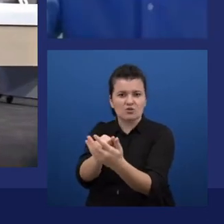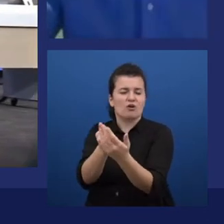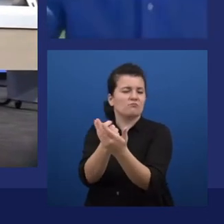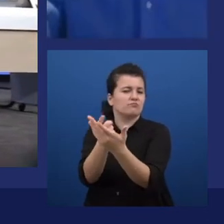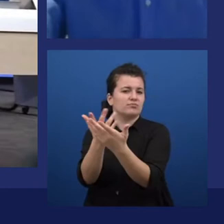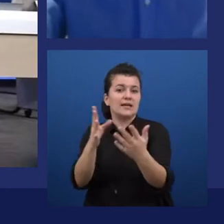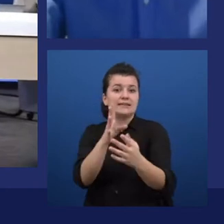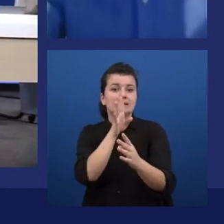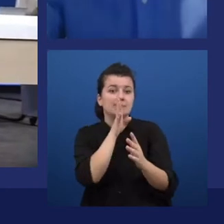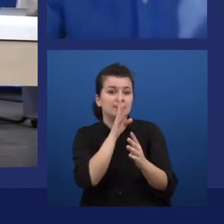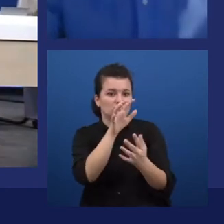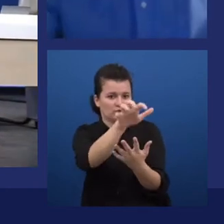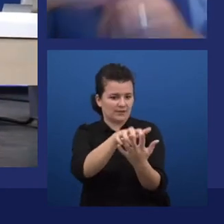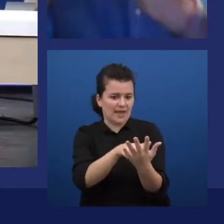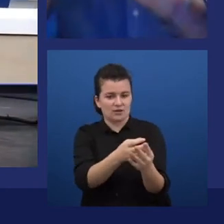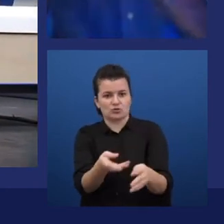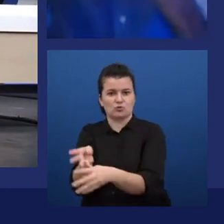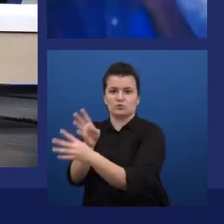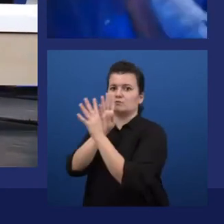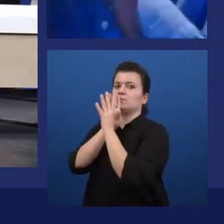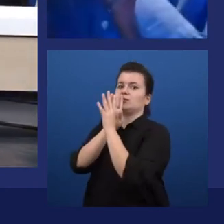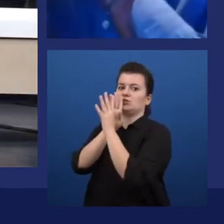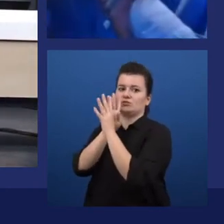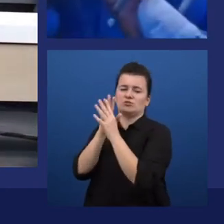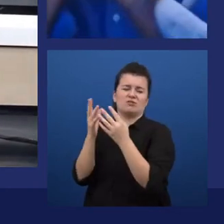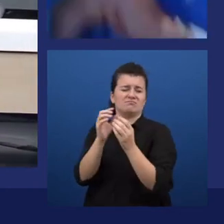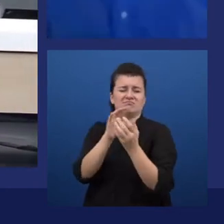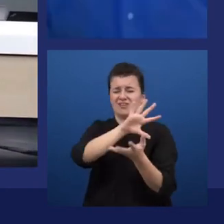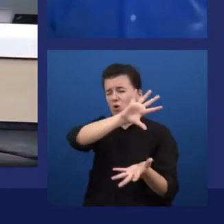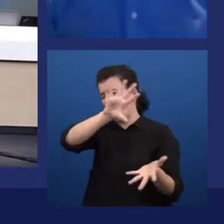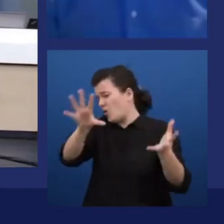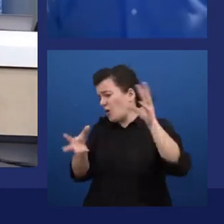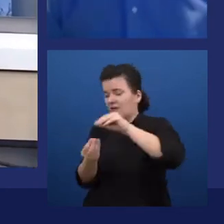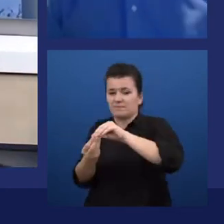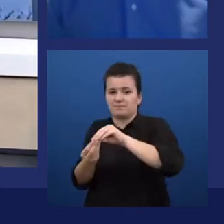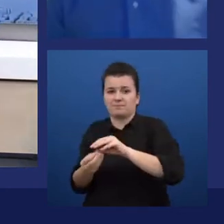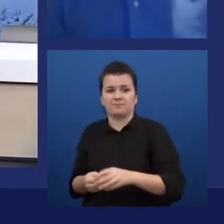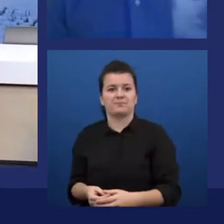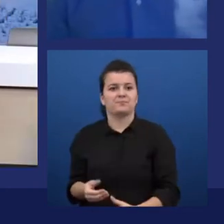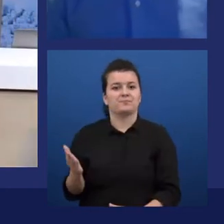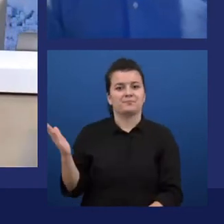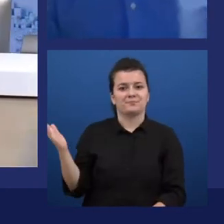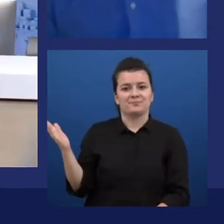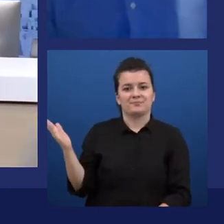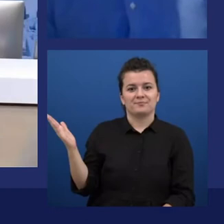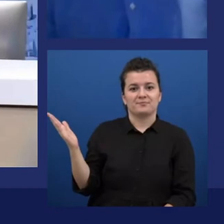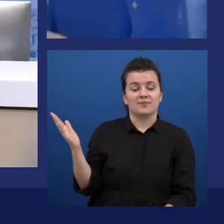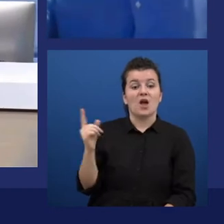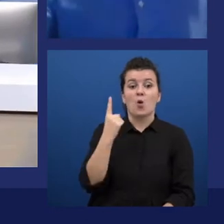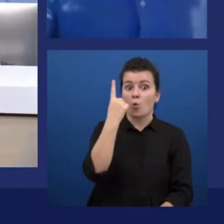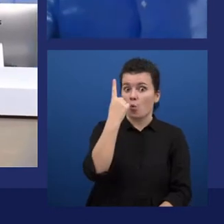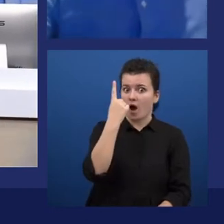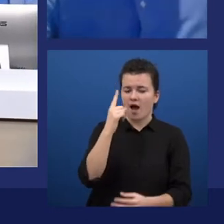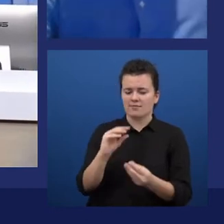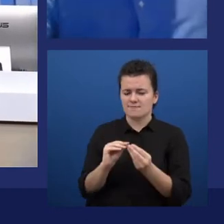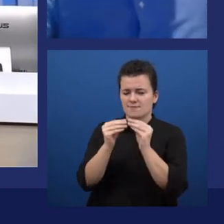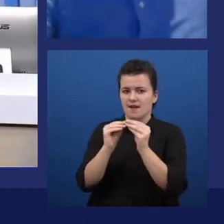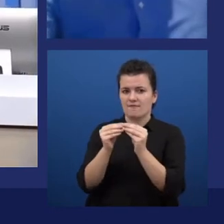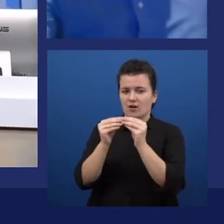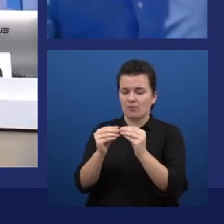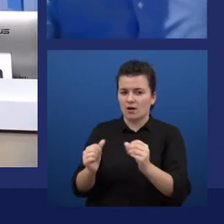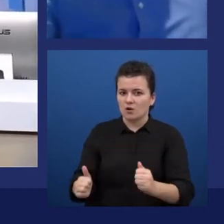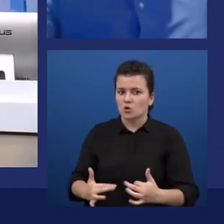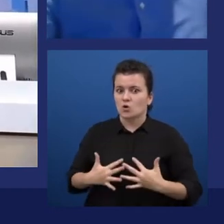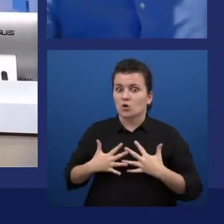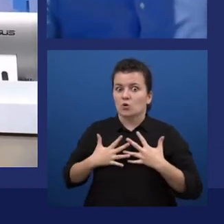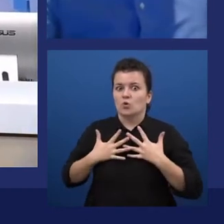And one developer truly inspired me this last year, very close to home for us at Microsoft.